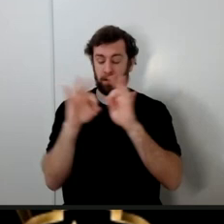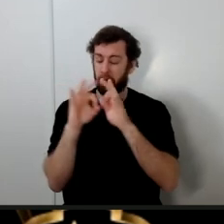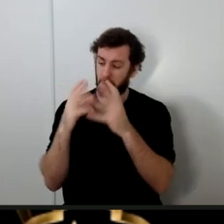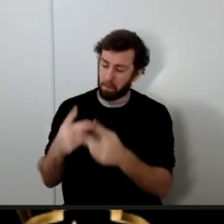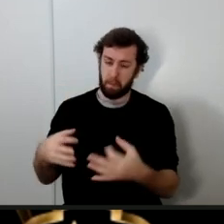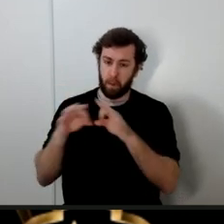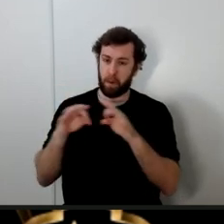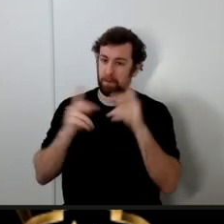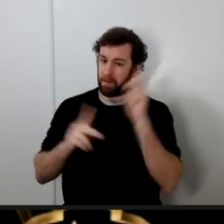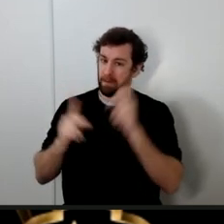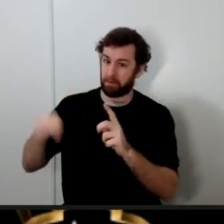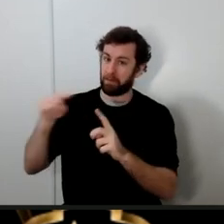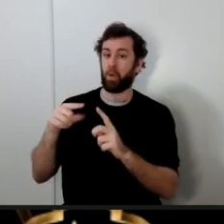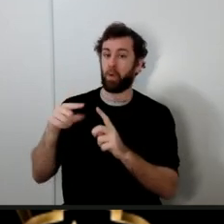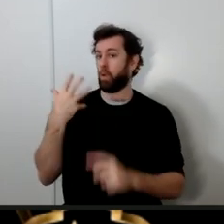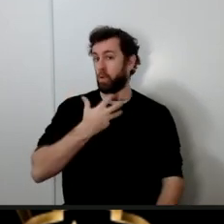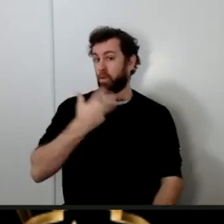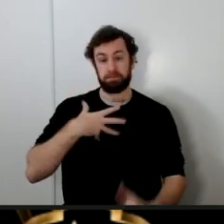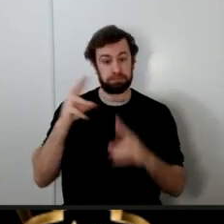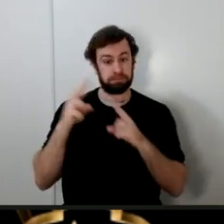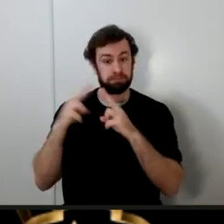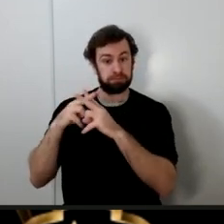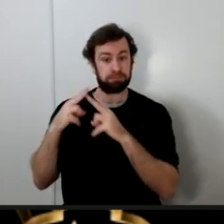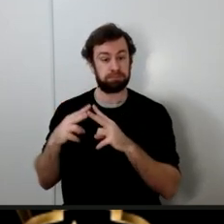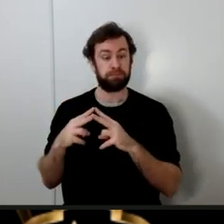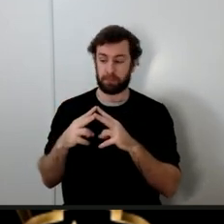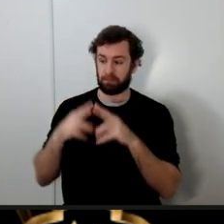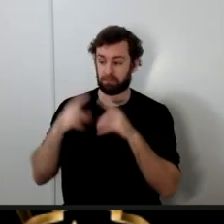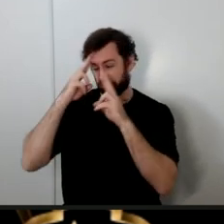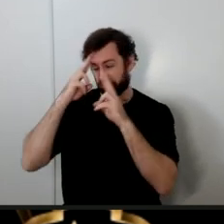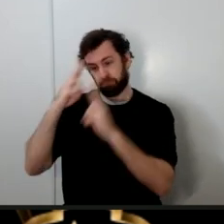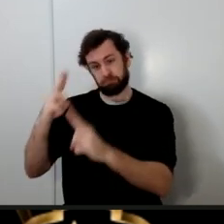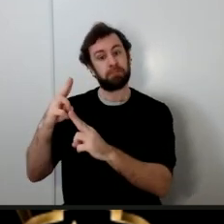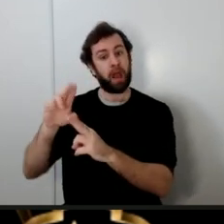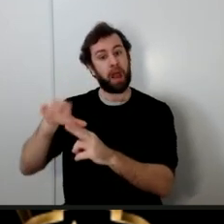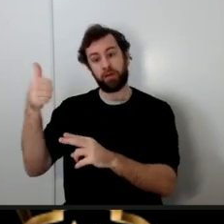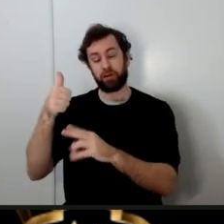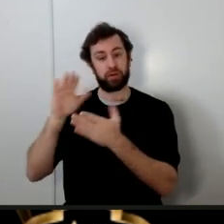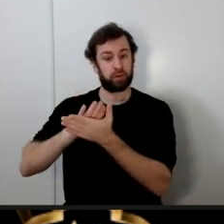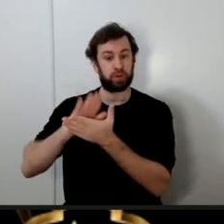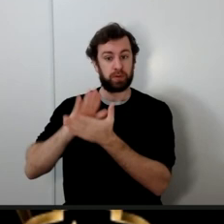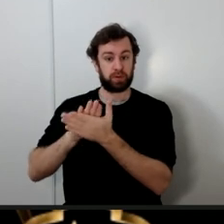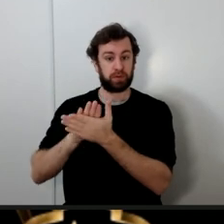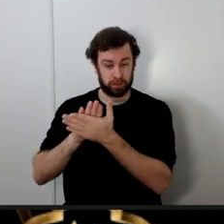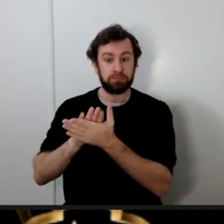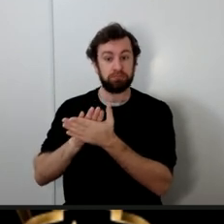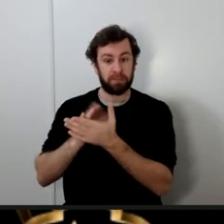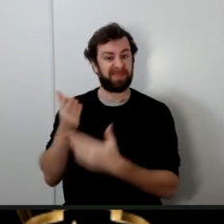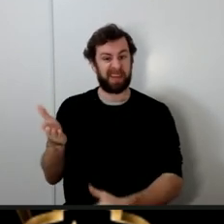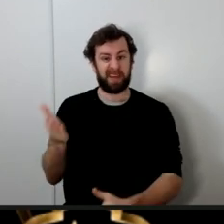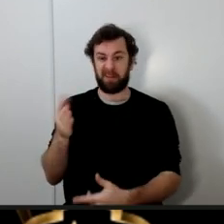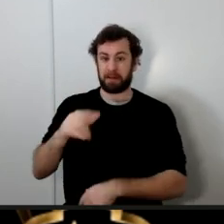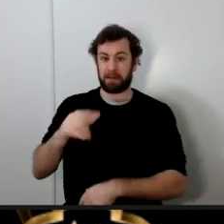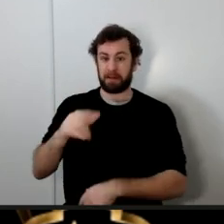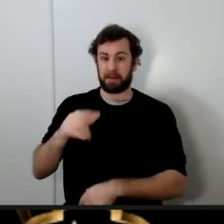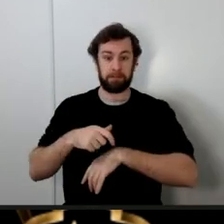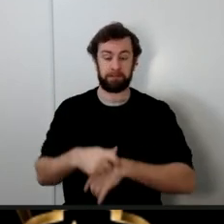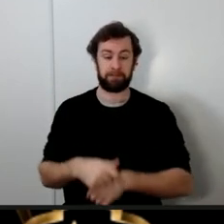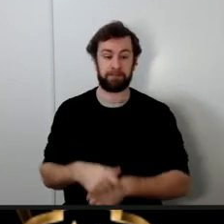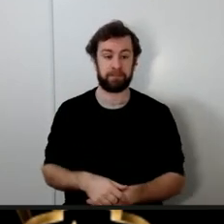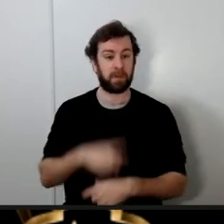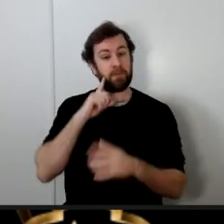companions that are held in high regard in other schools of thought were present there at the scene for instance